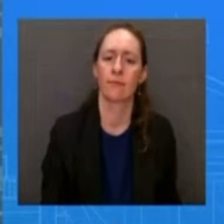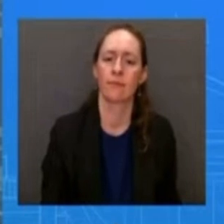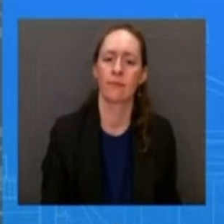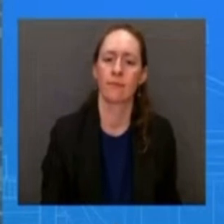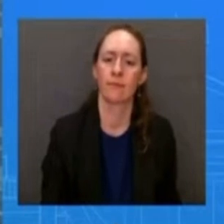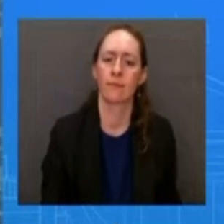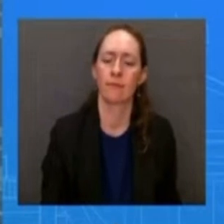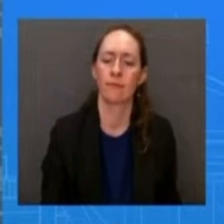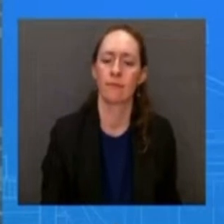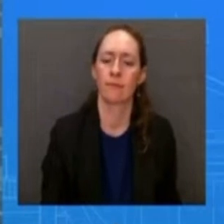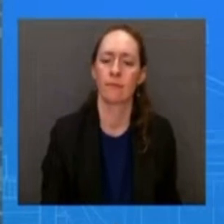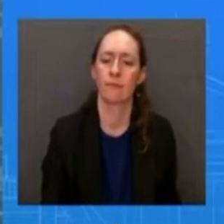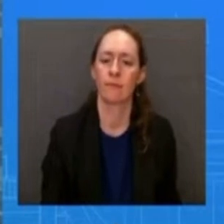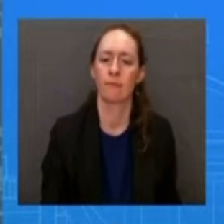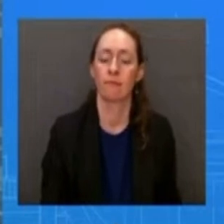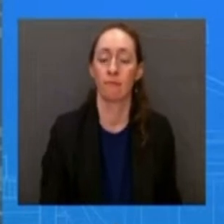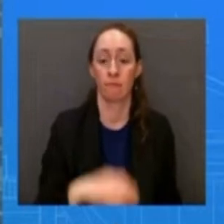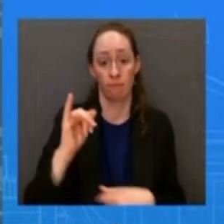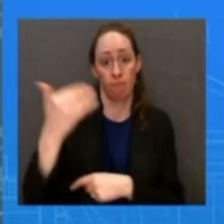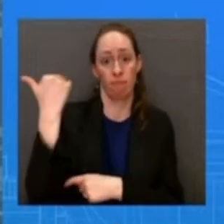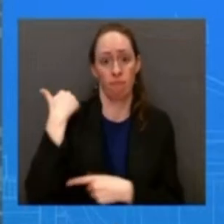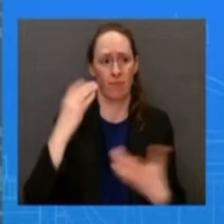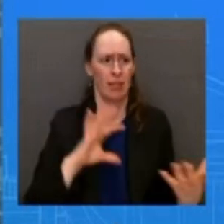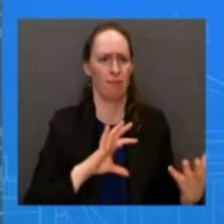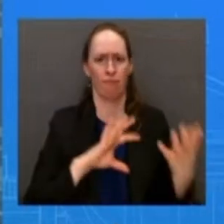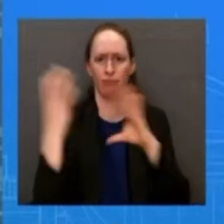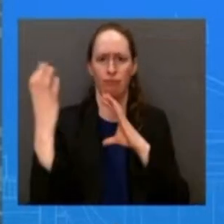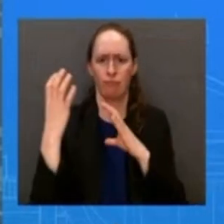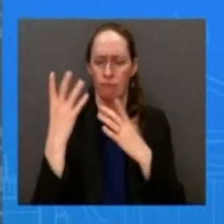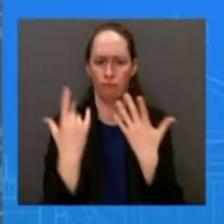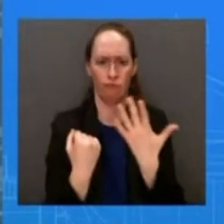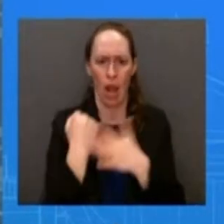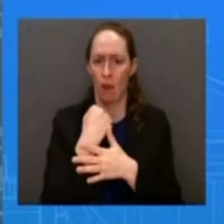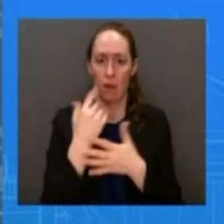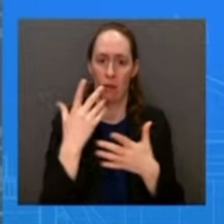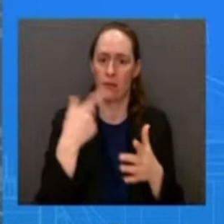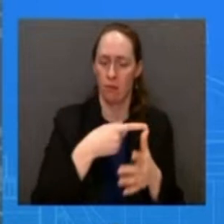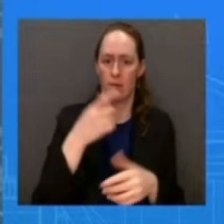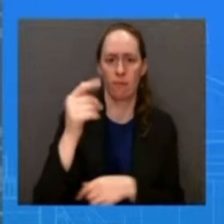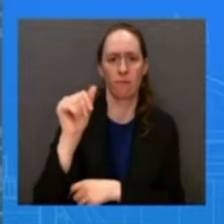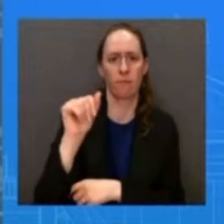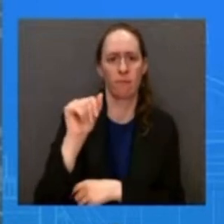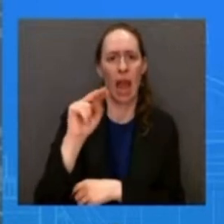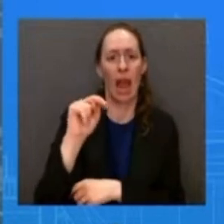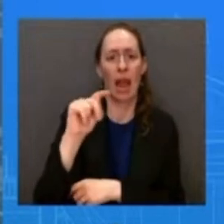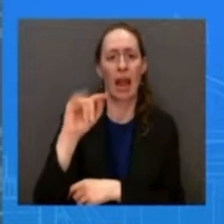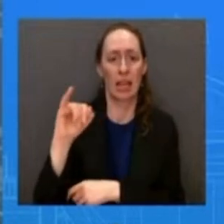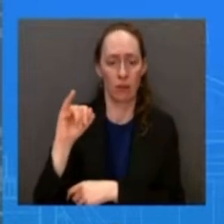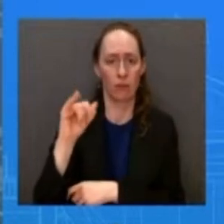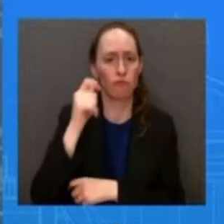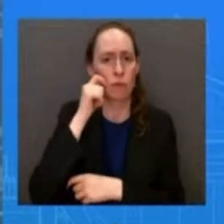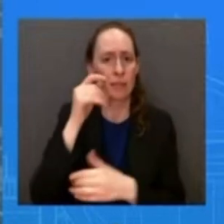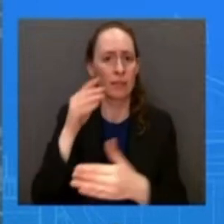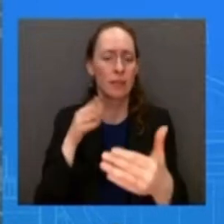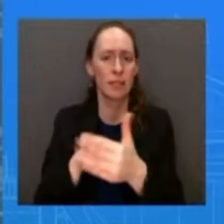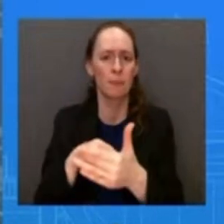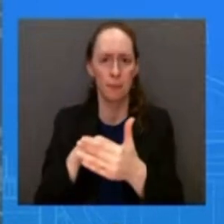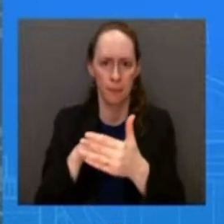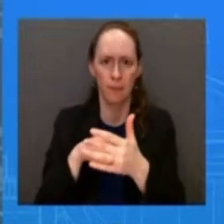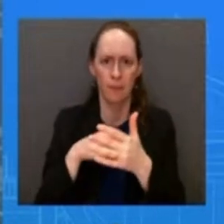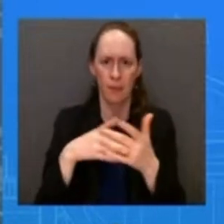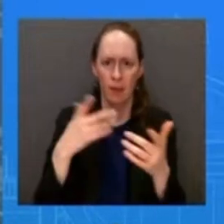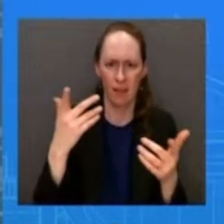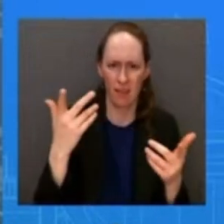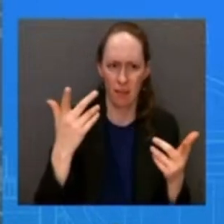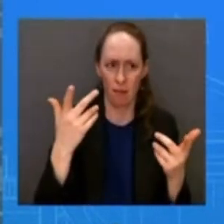that we can uh to deal with that uh to deal with that trauma uh to deal with that devastating fact there's still a lot more work to be